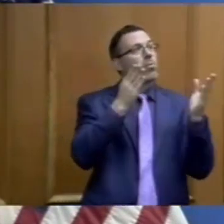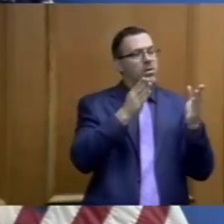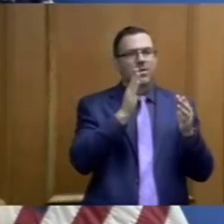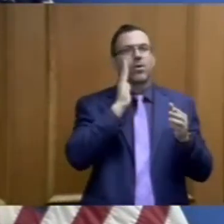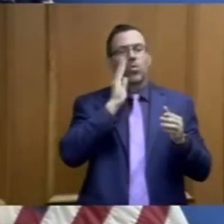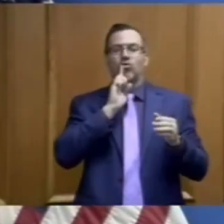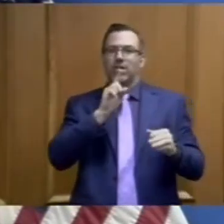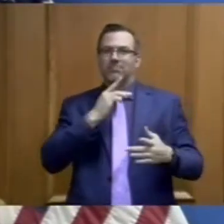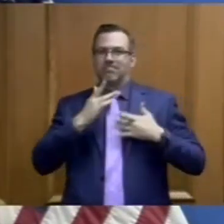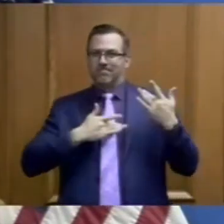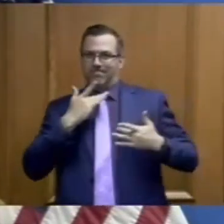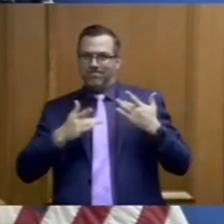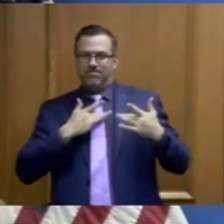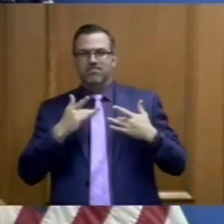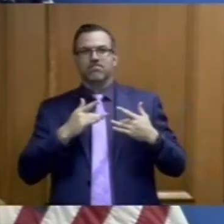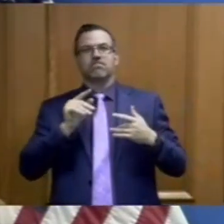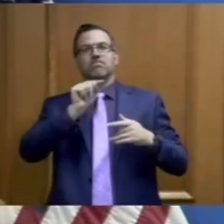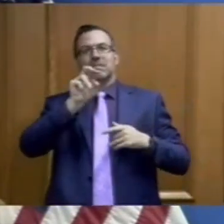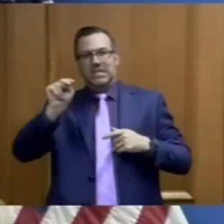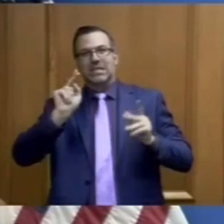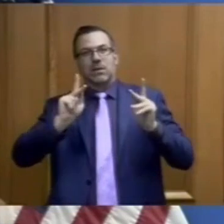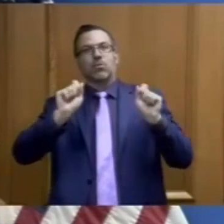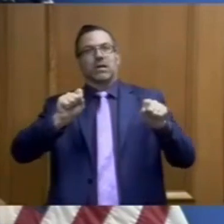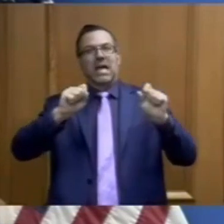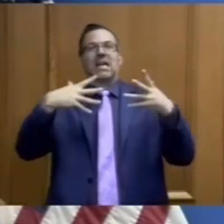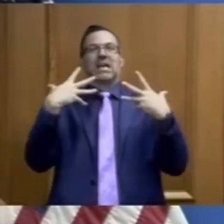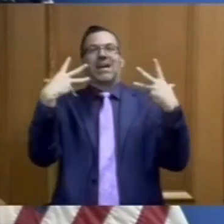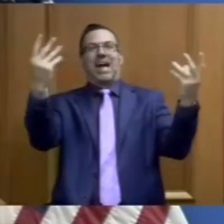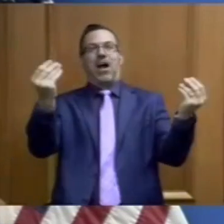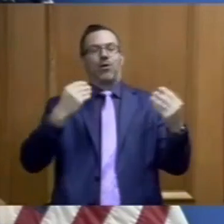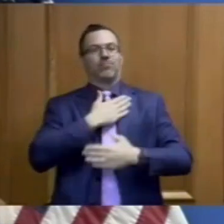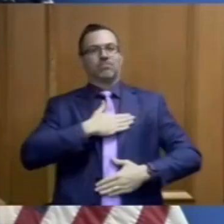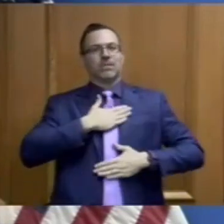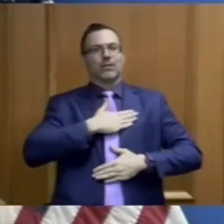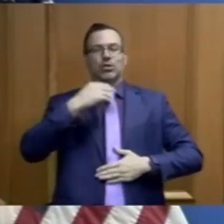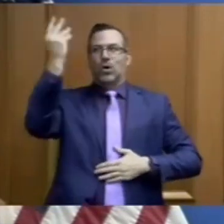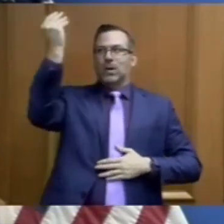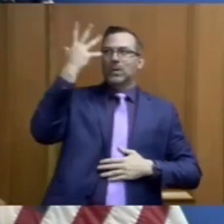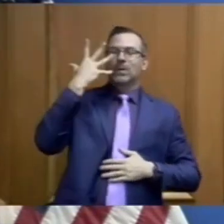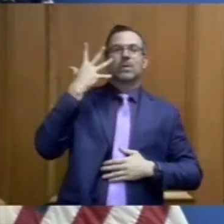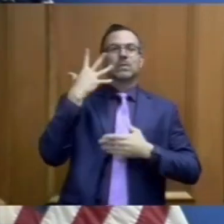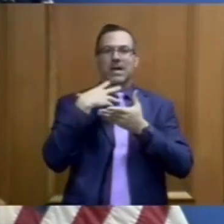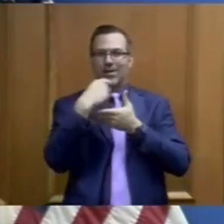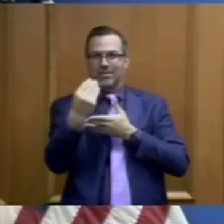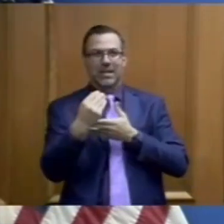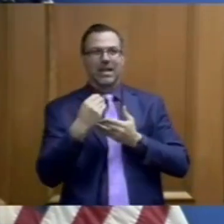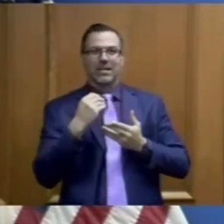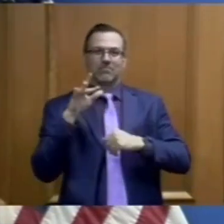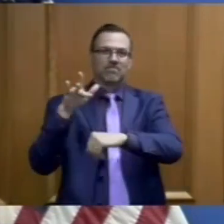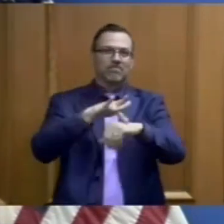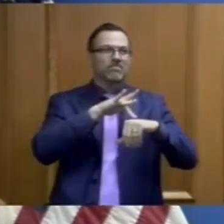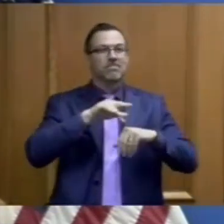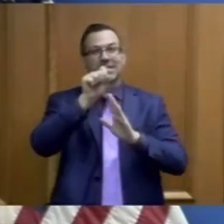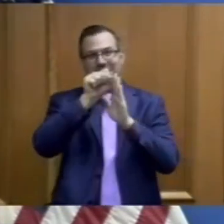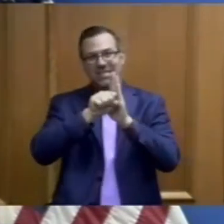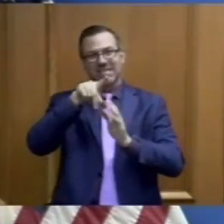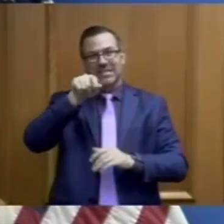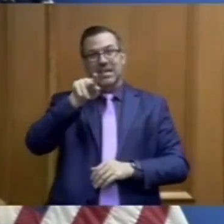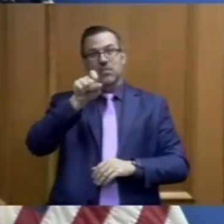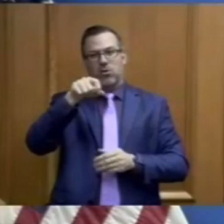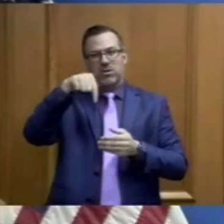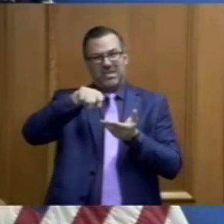Tennesseans the chance again to get out and enjoy the outdoors and the spaces of our state parks beginning this week.